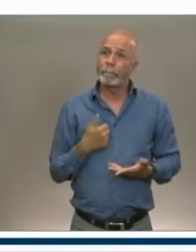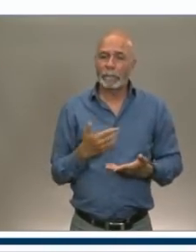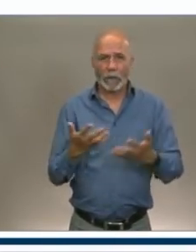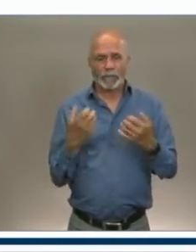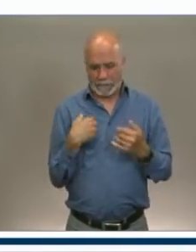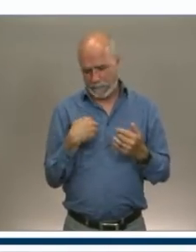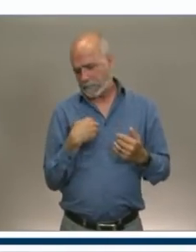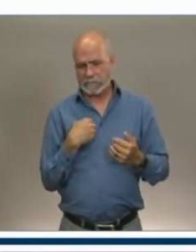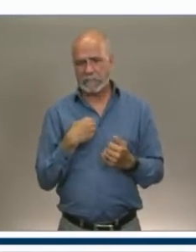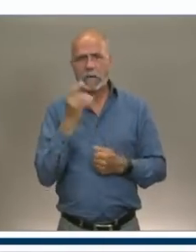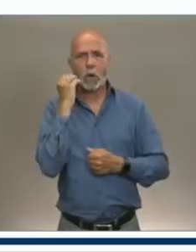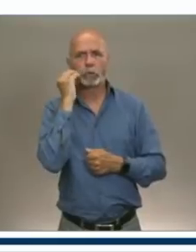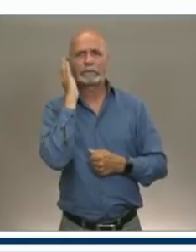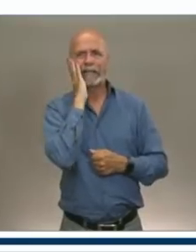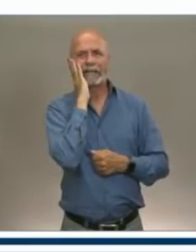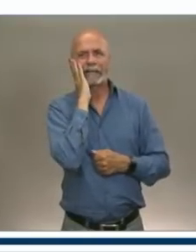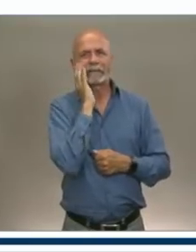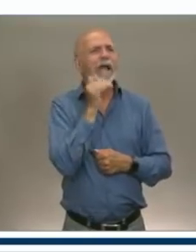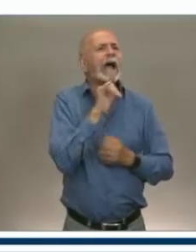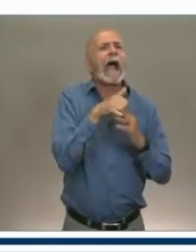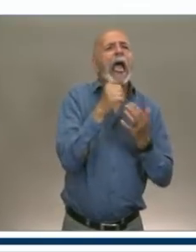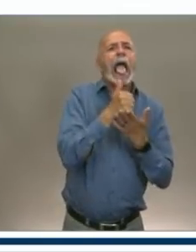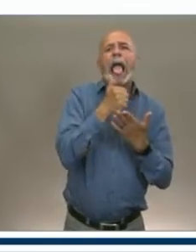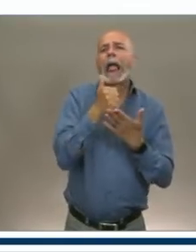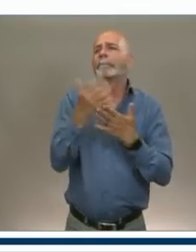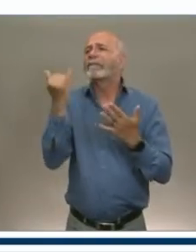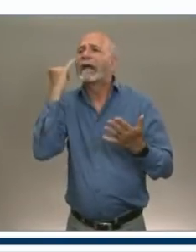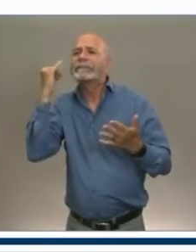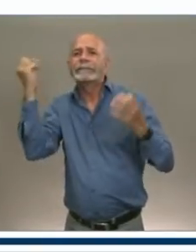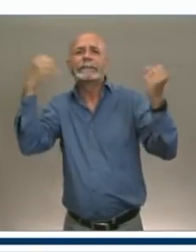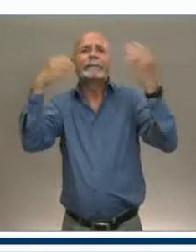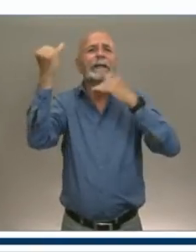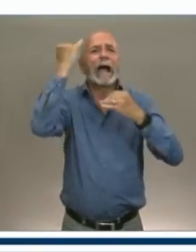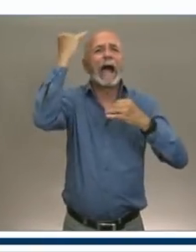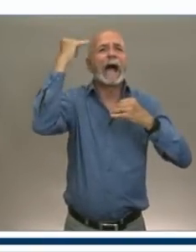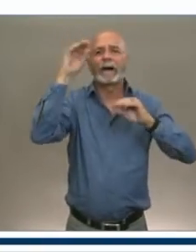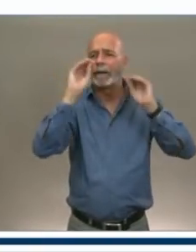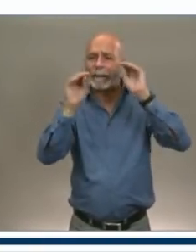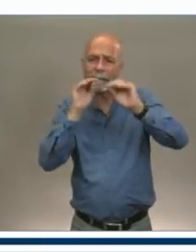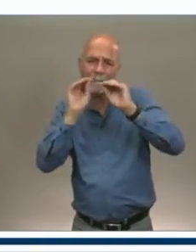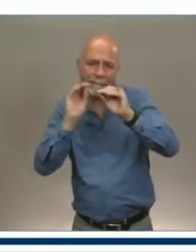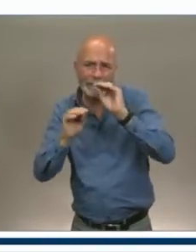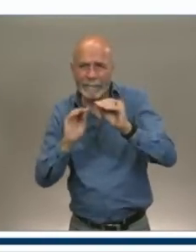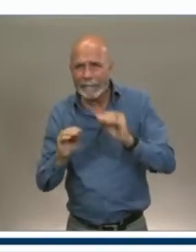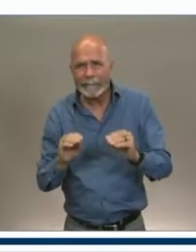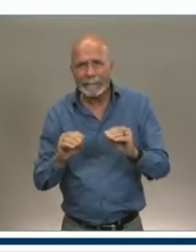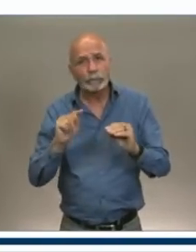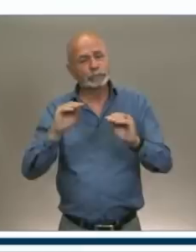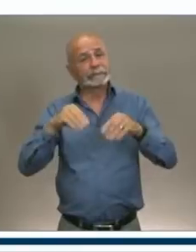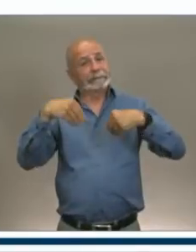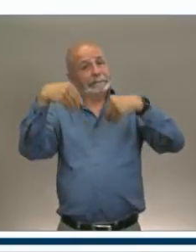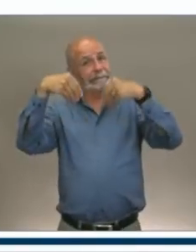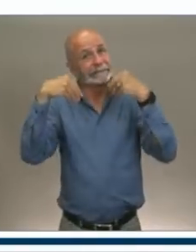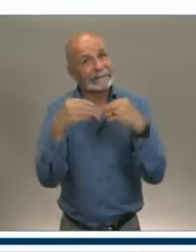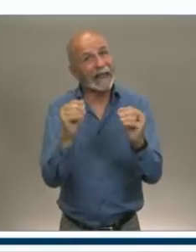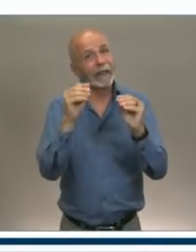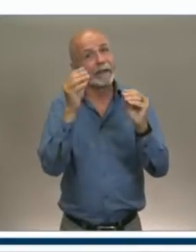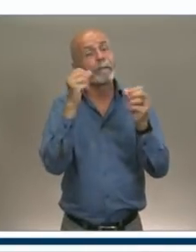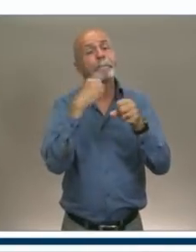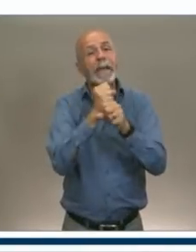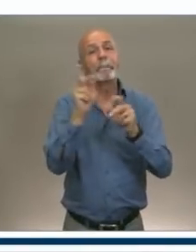help them put a package together and, you know, pre-sell my tours to that accommodations